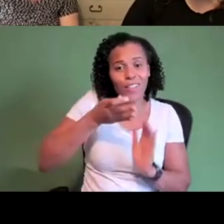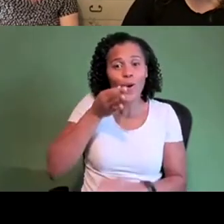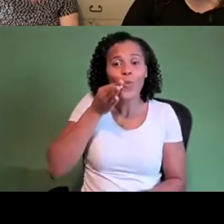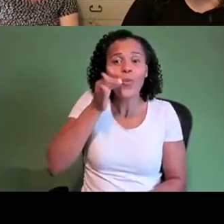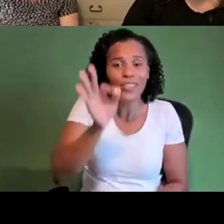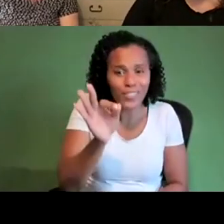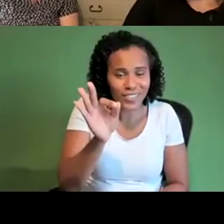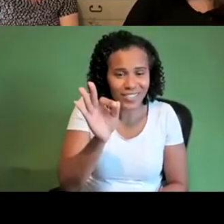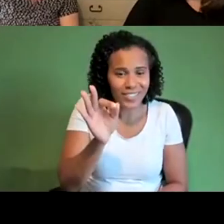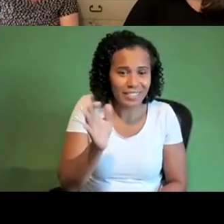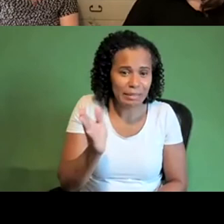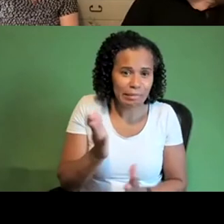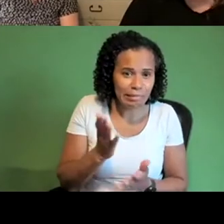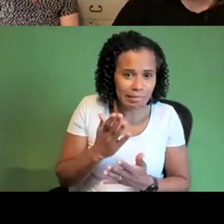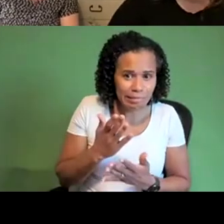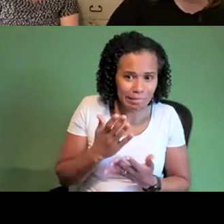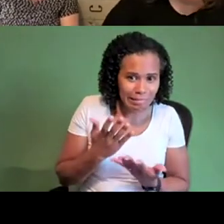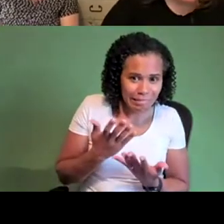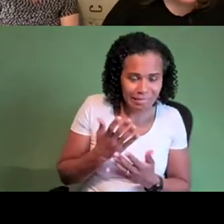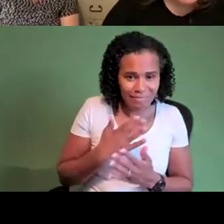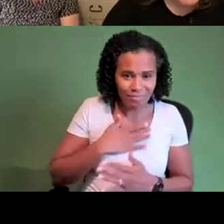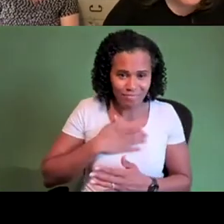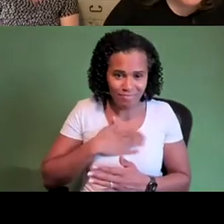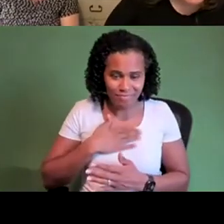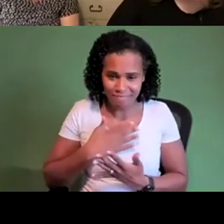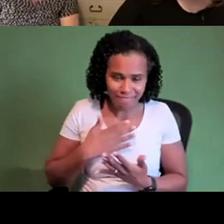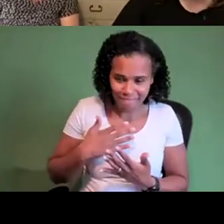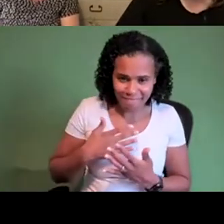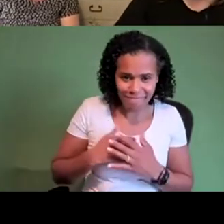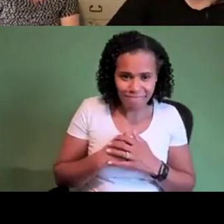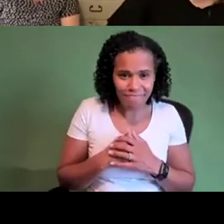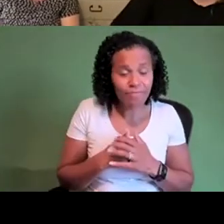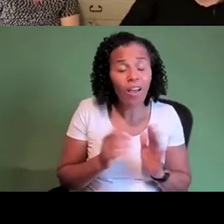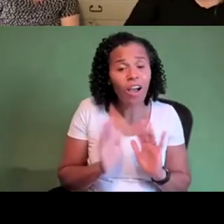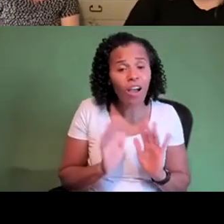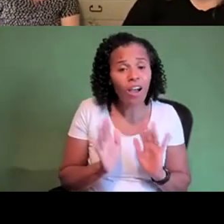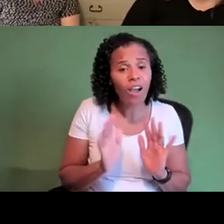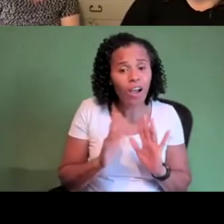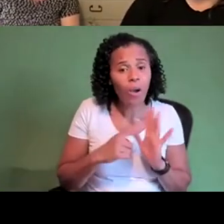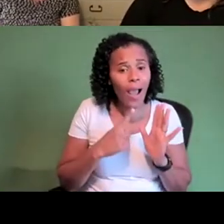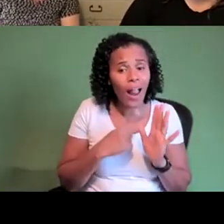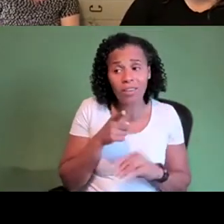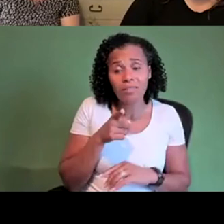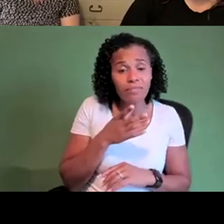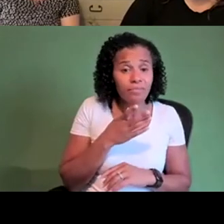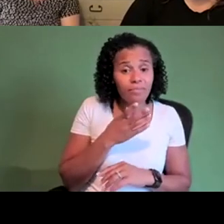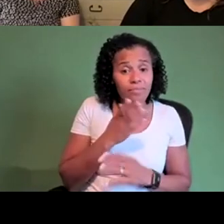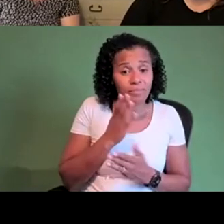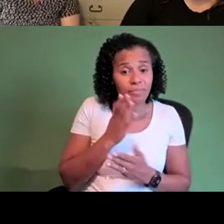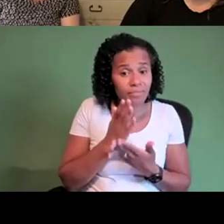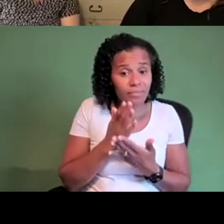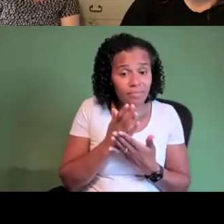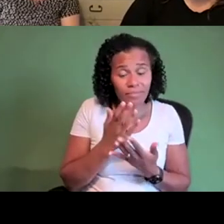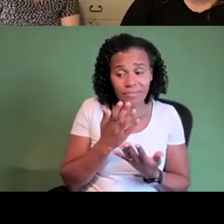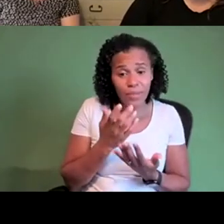which probably wasn't very helpful um well no i i think i think it is and it the thing it's actually really connected